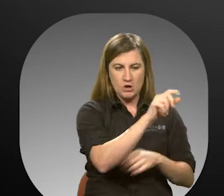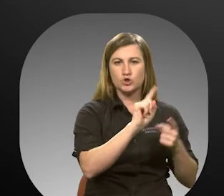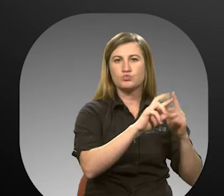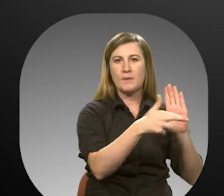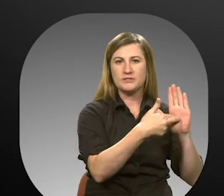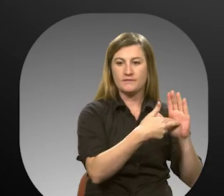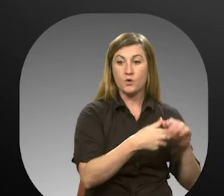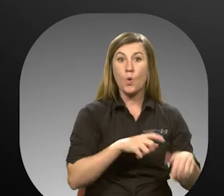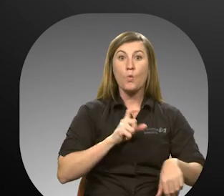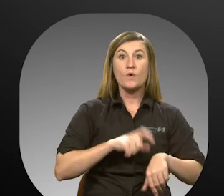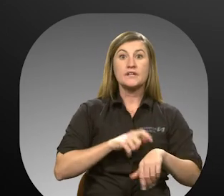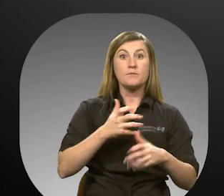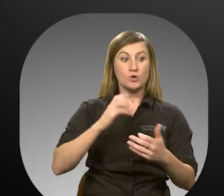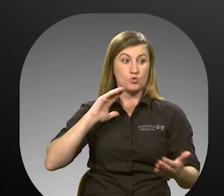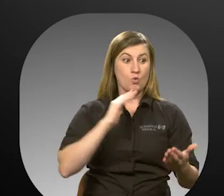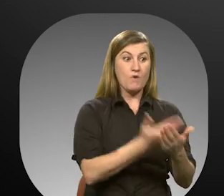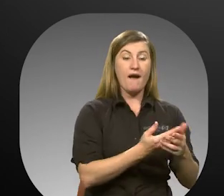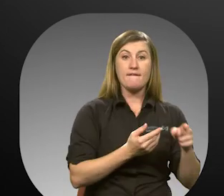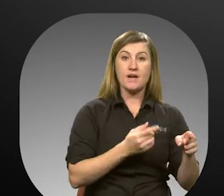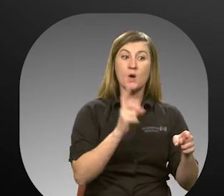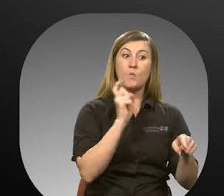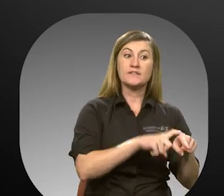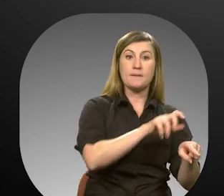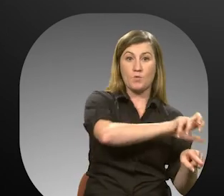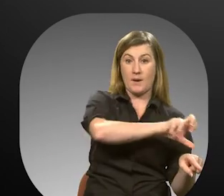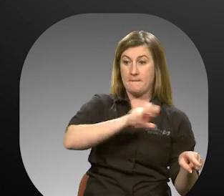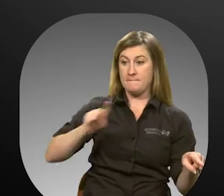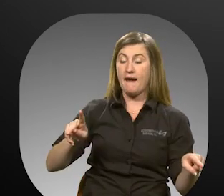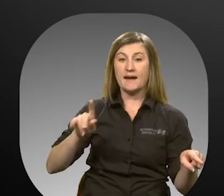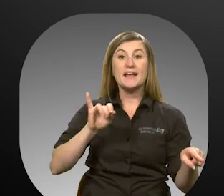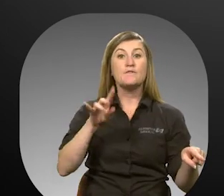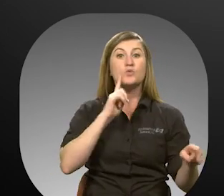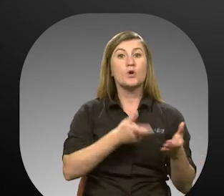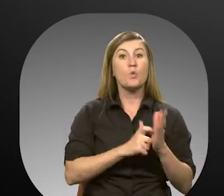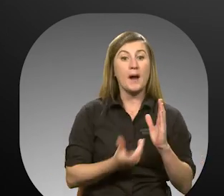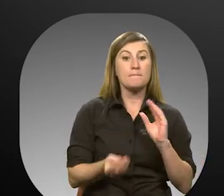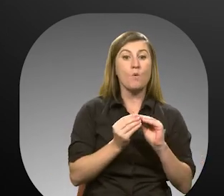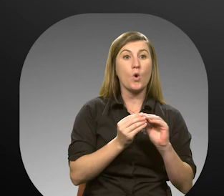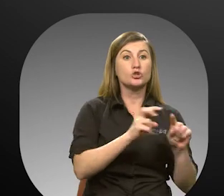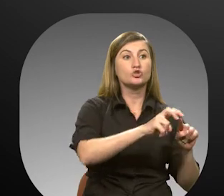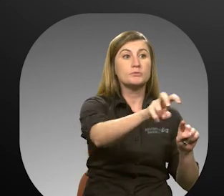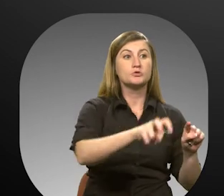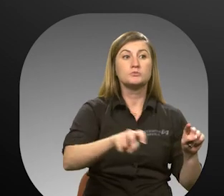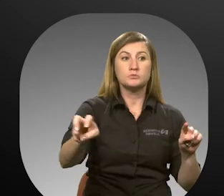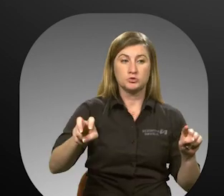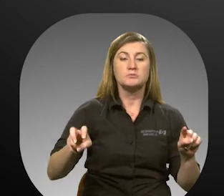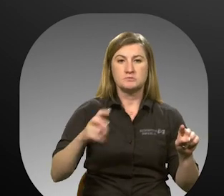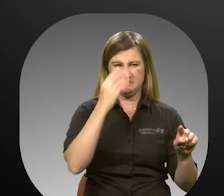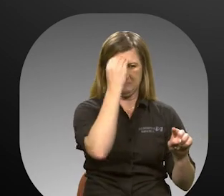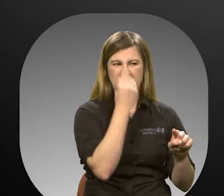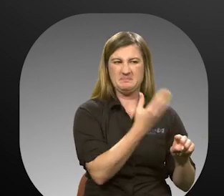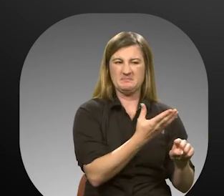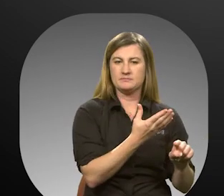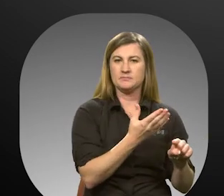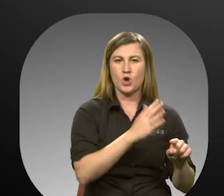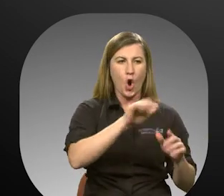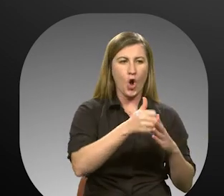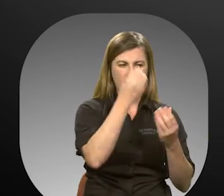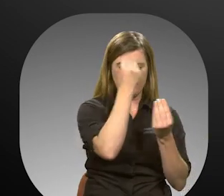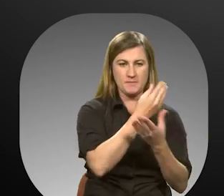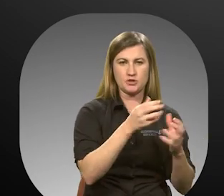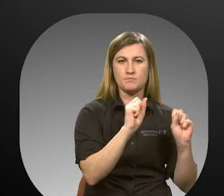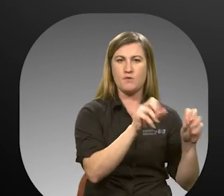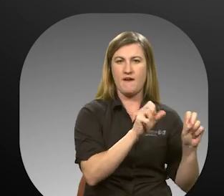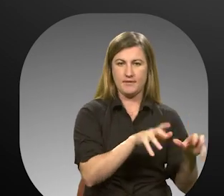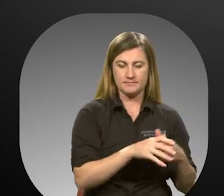Time you want to arrive at your destination and return time if you will require additional trip from the specified destination. Please